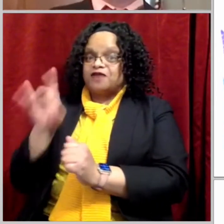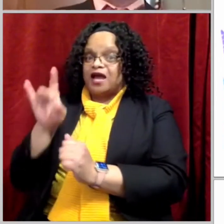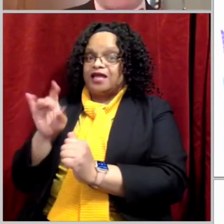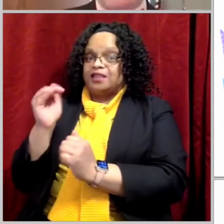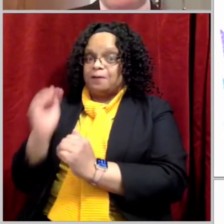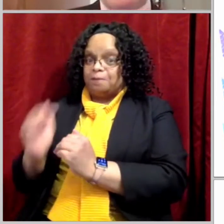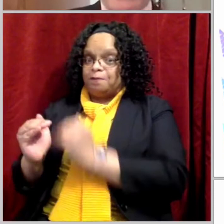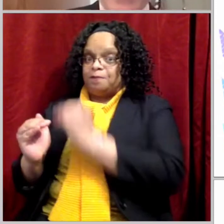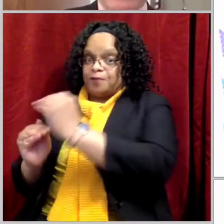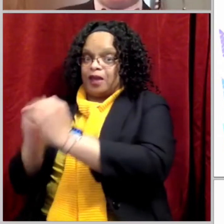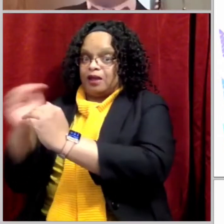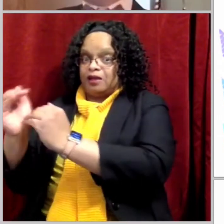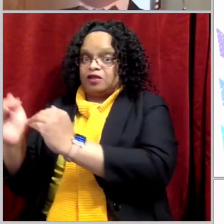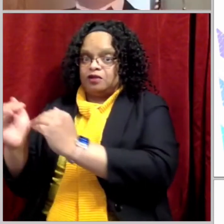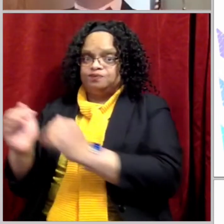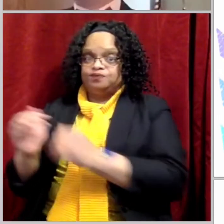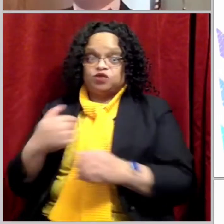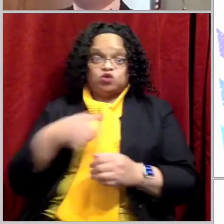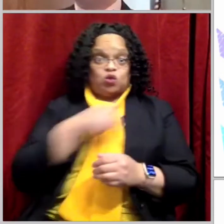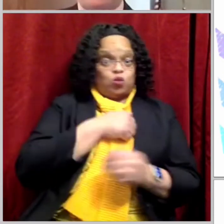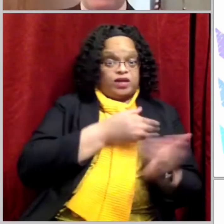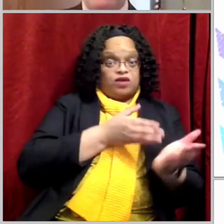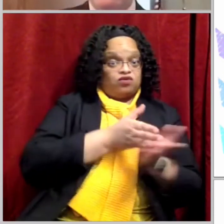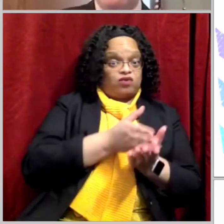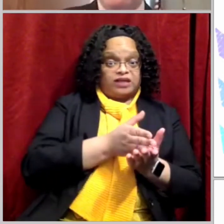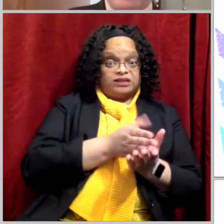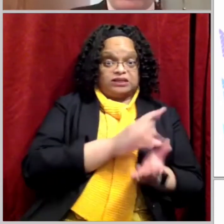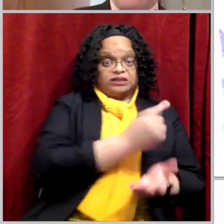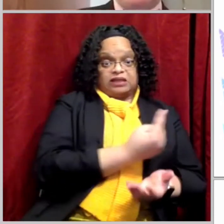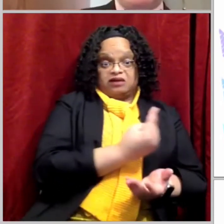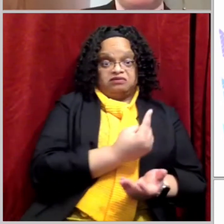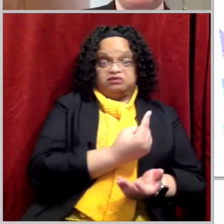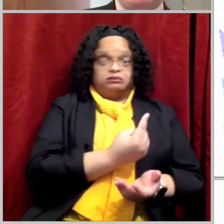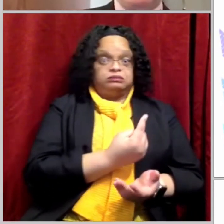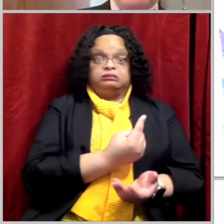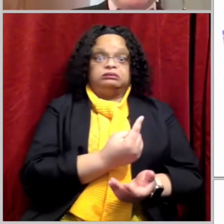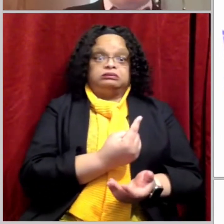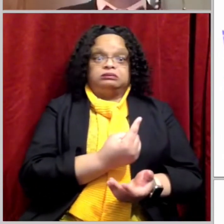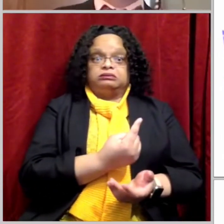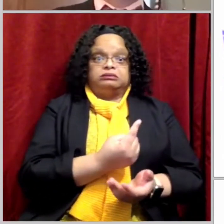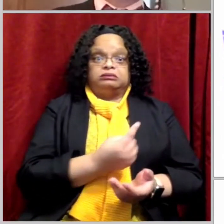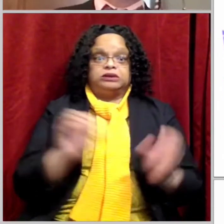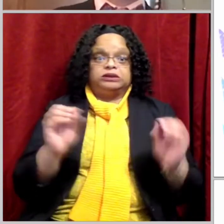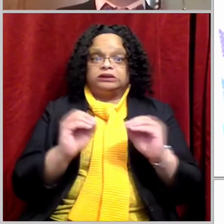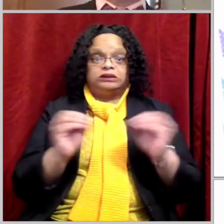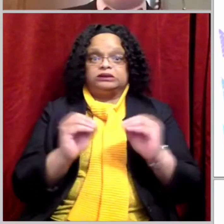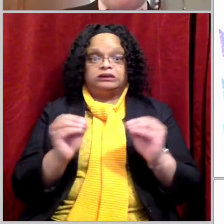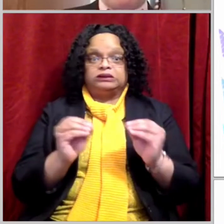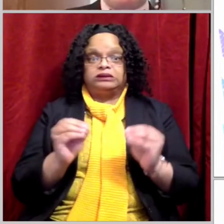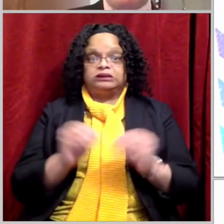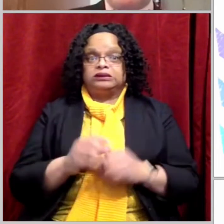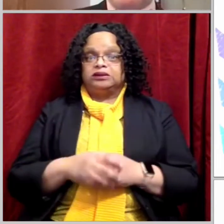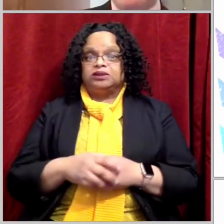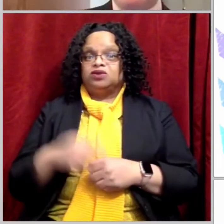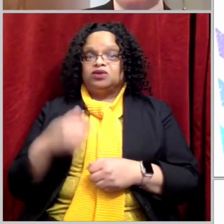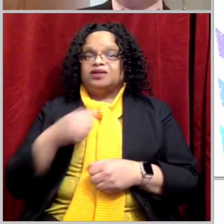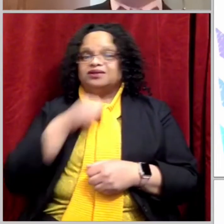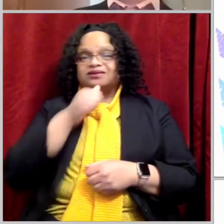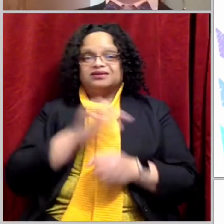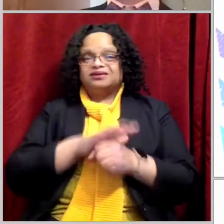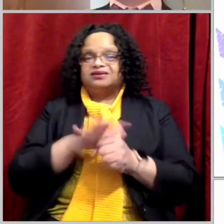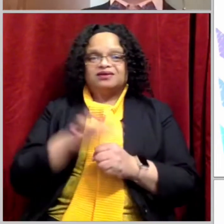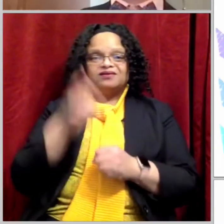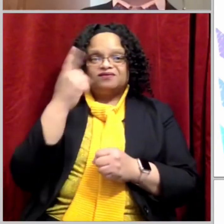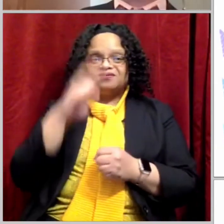one of our righteous acts could even begin to undo our sin, which is why Jesus embarked on his